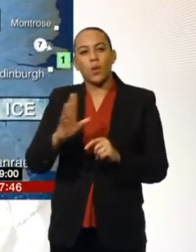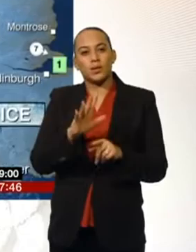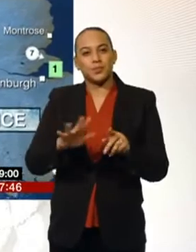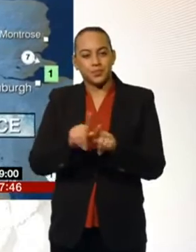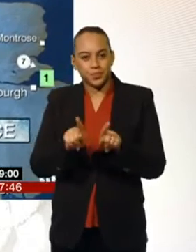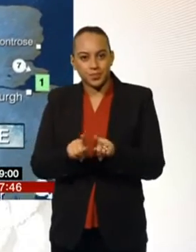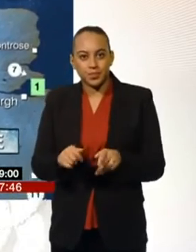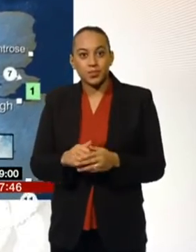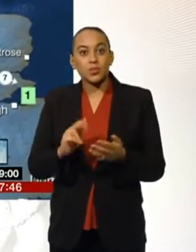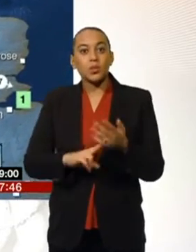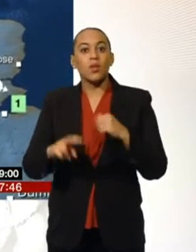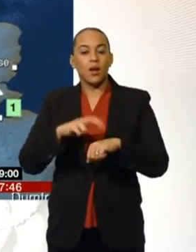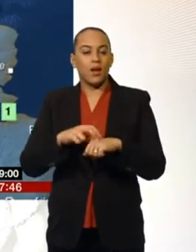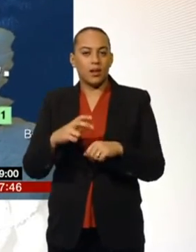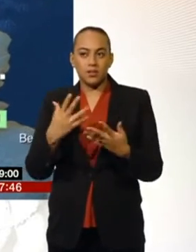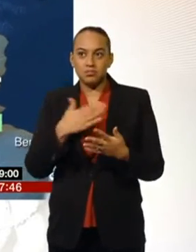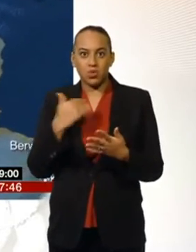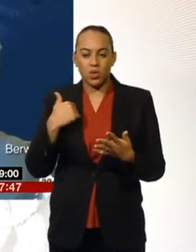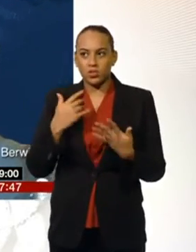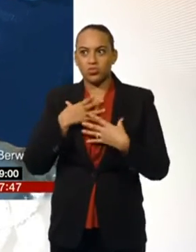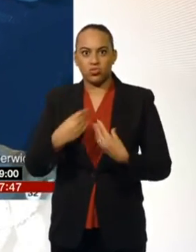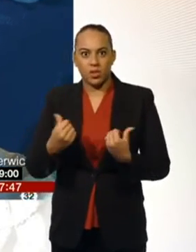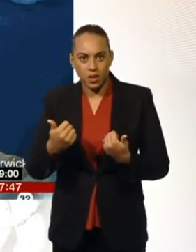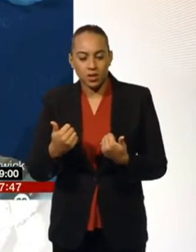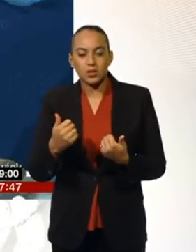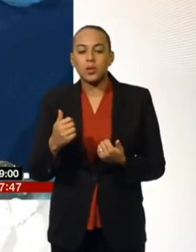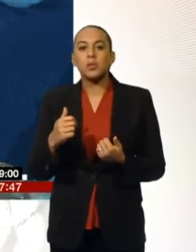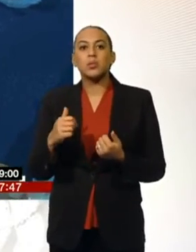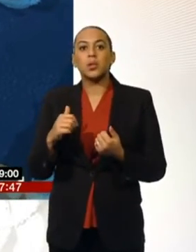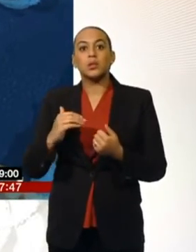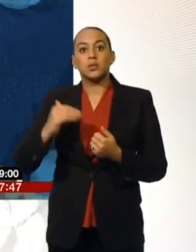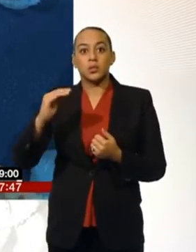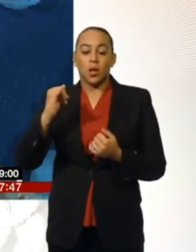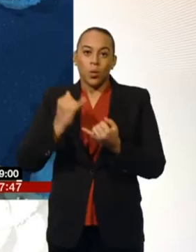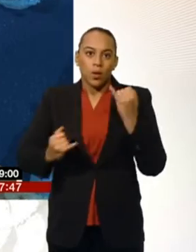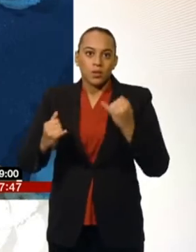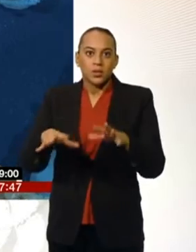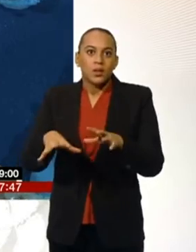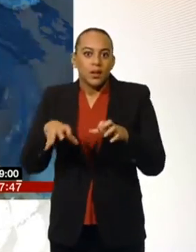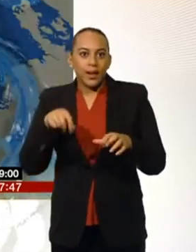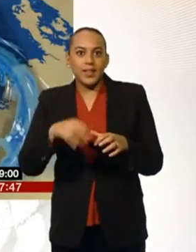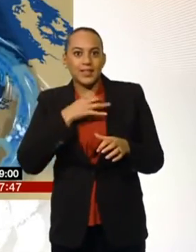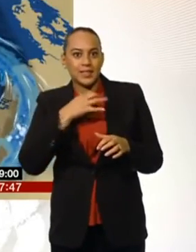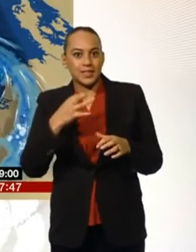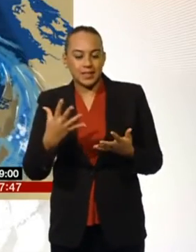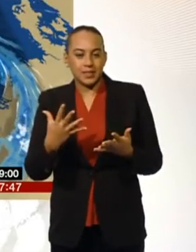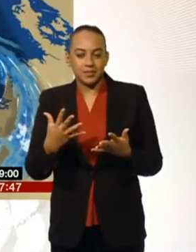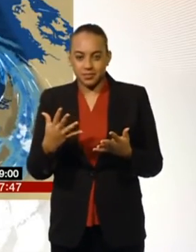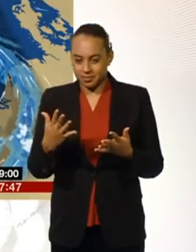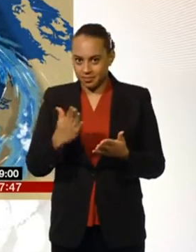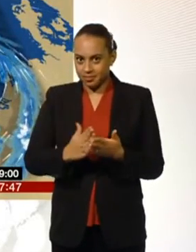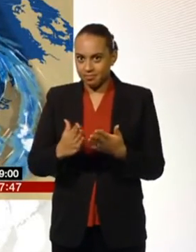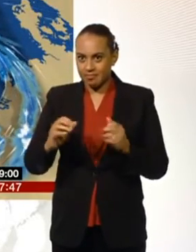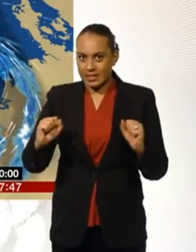dry start as much as Scotland, but here the biggest ice risk this morning. Some slippery conditions on the roads and the pavements, away from the snow in the southeast corner,